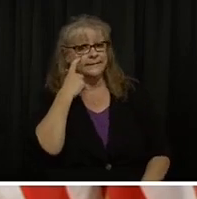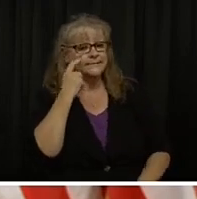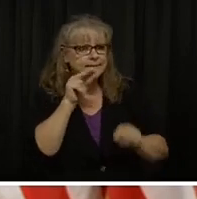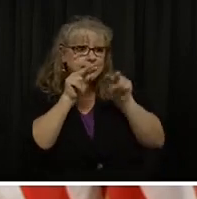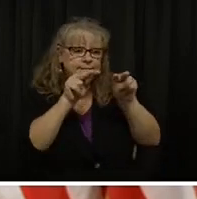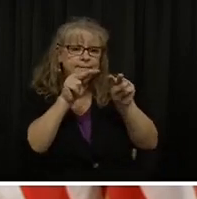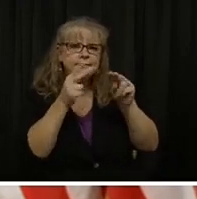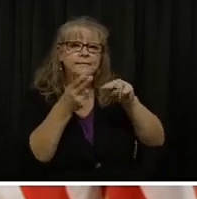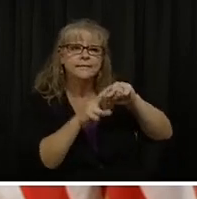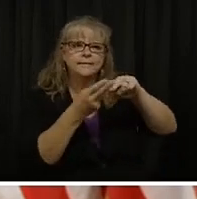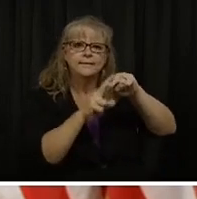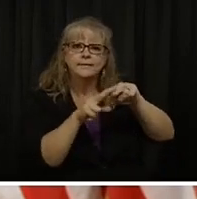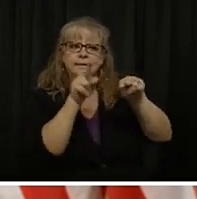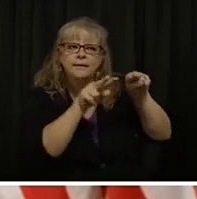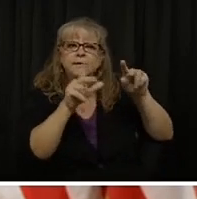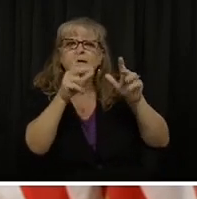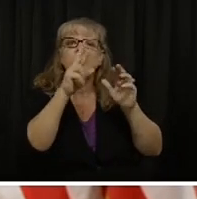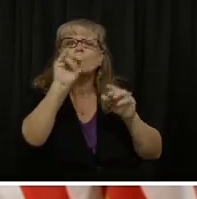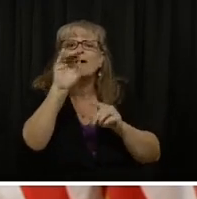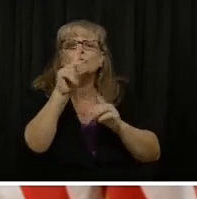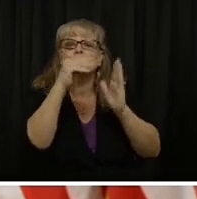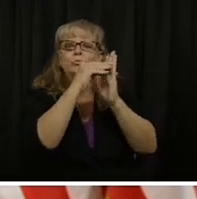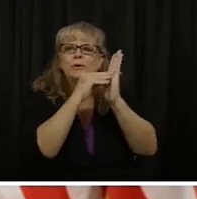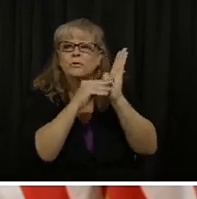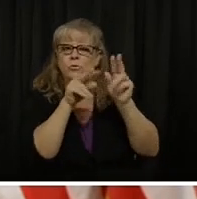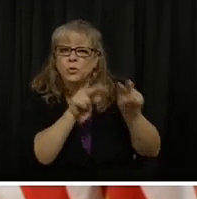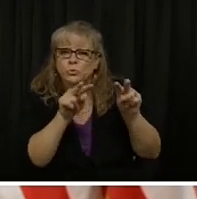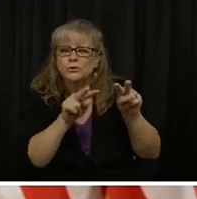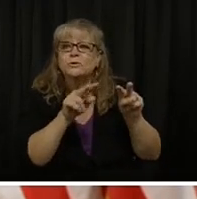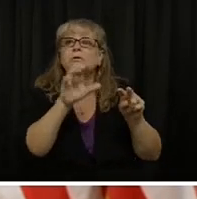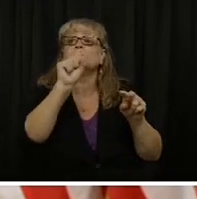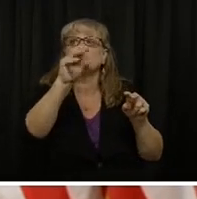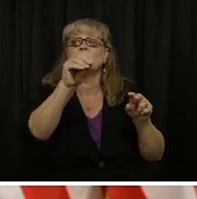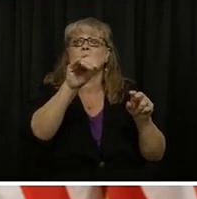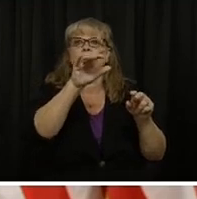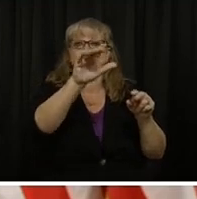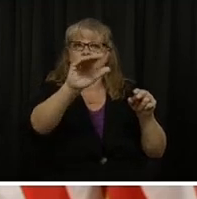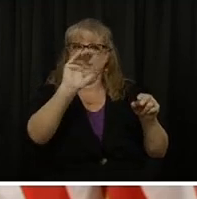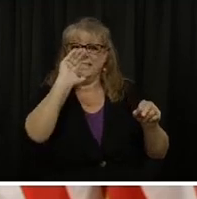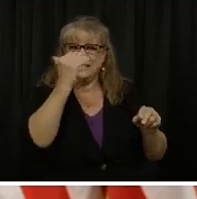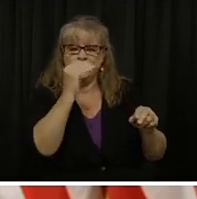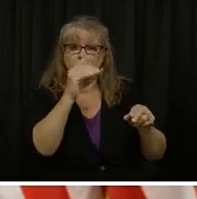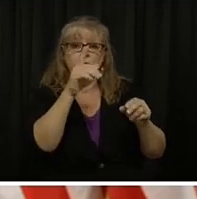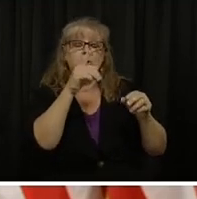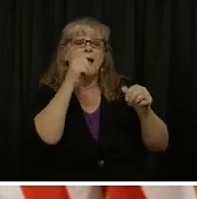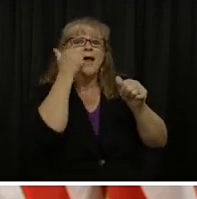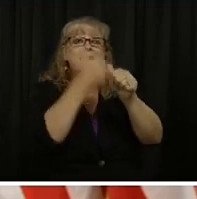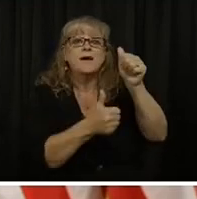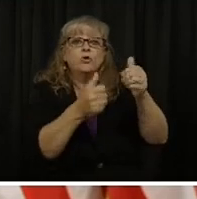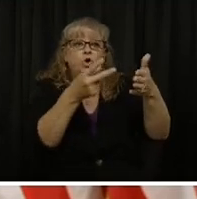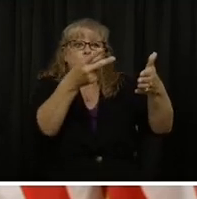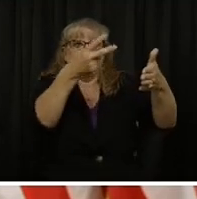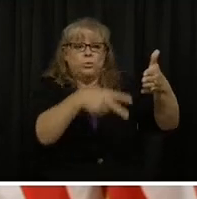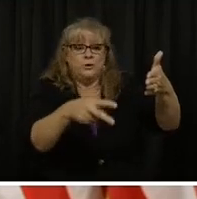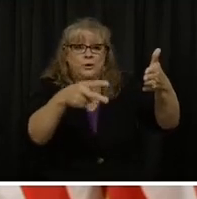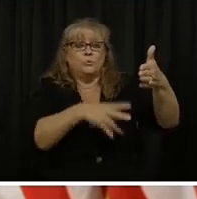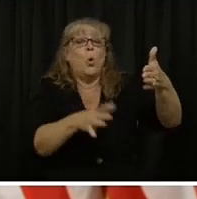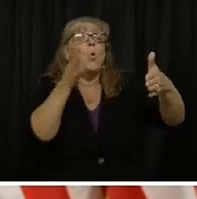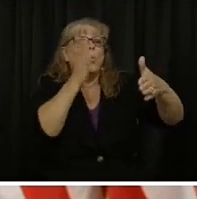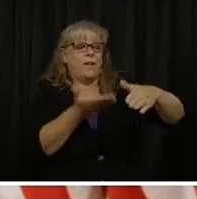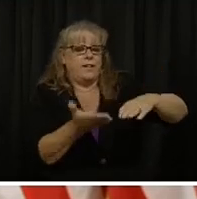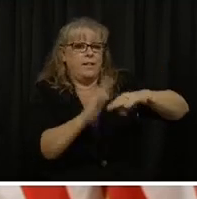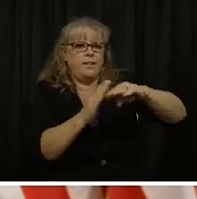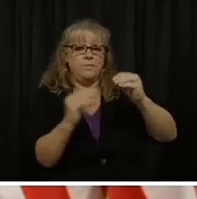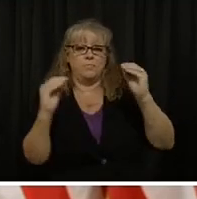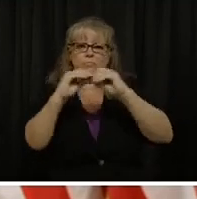have hopefully taken in the last week or two will be borne out in the data in the future, this trend is alarming enough, along